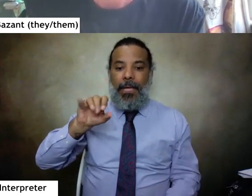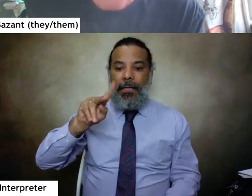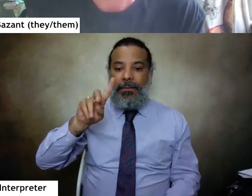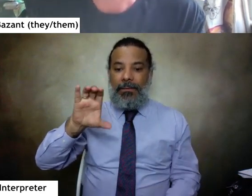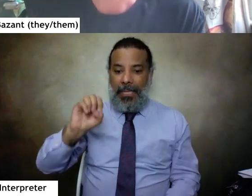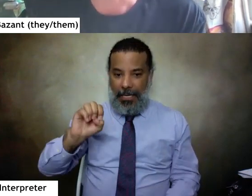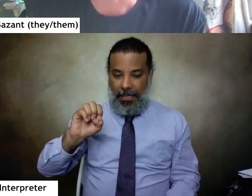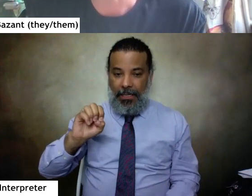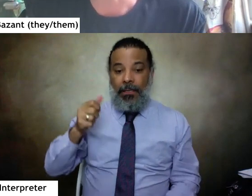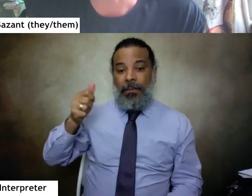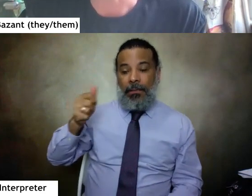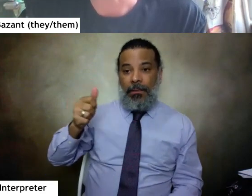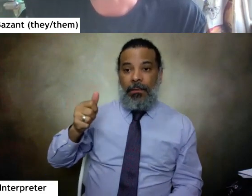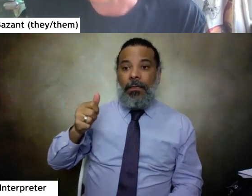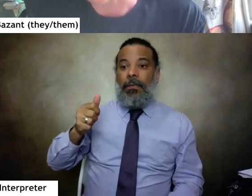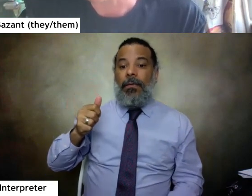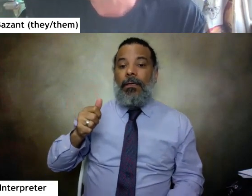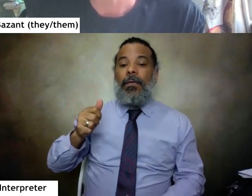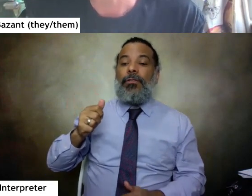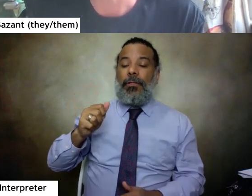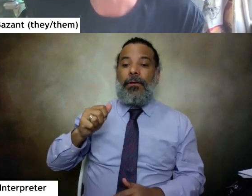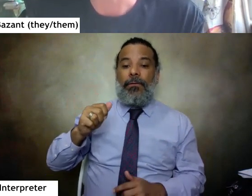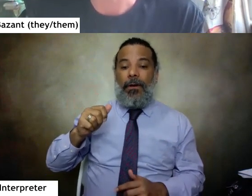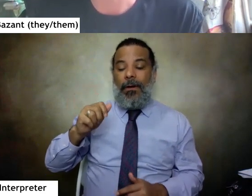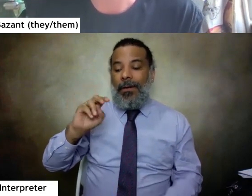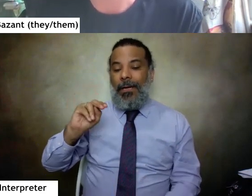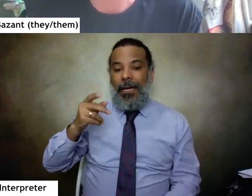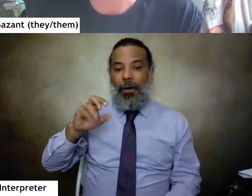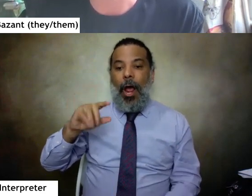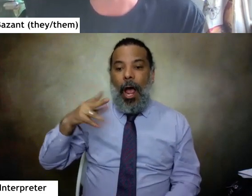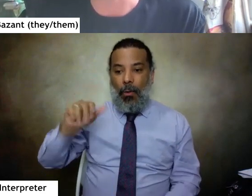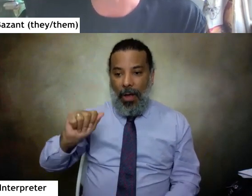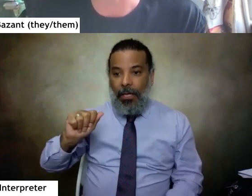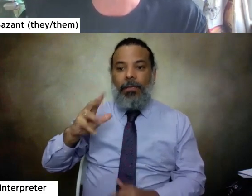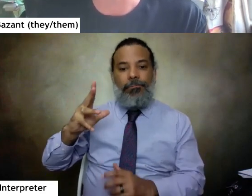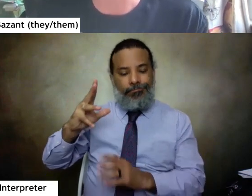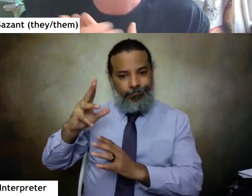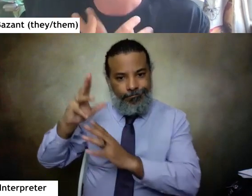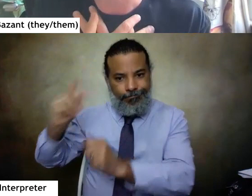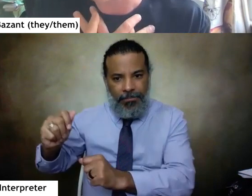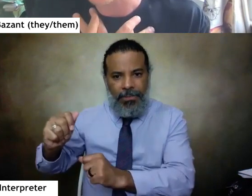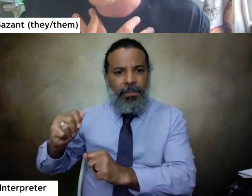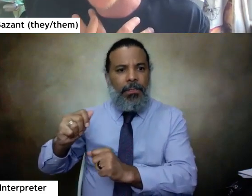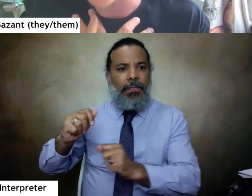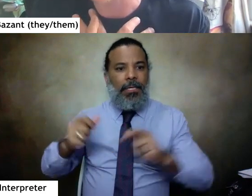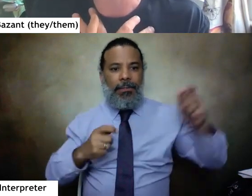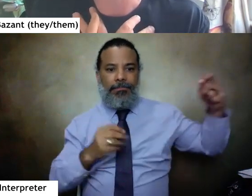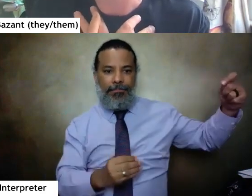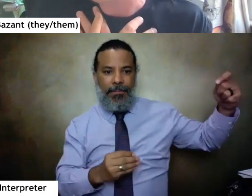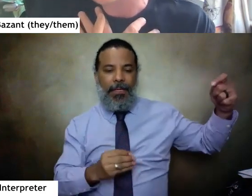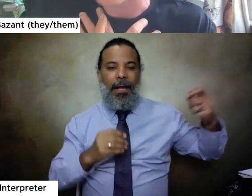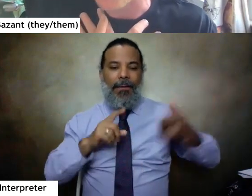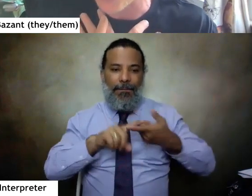She is an asylum seeker from Nicaragua. She's holding a poster that's a collaboration between my dear friend,